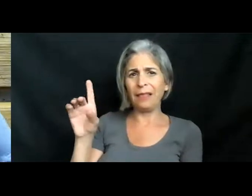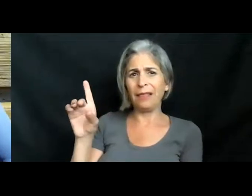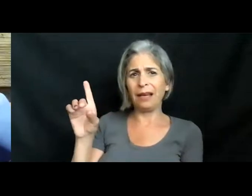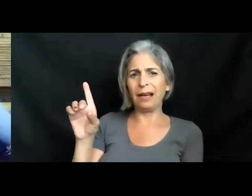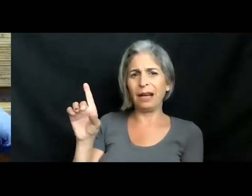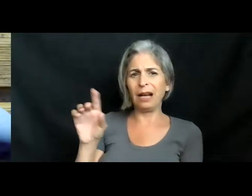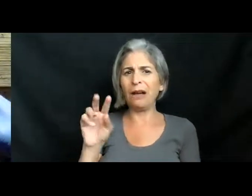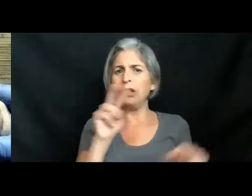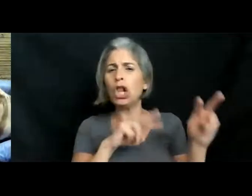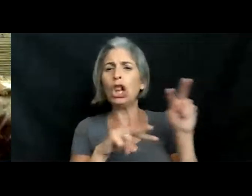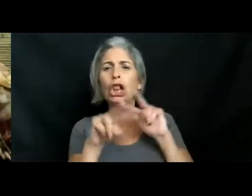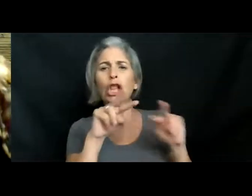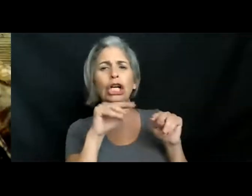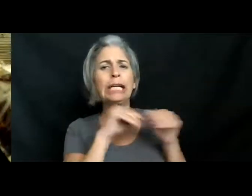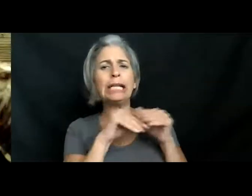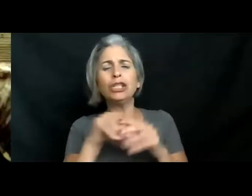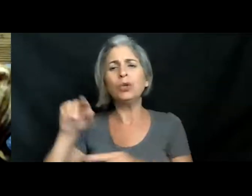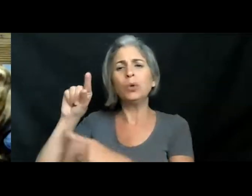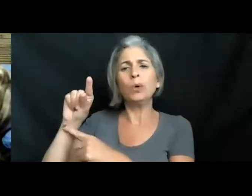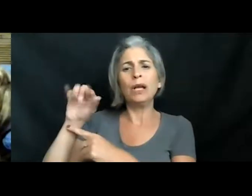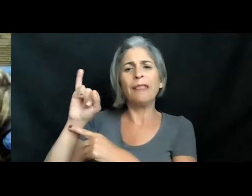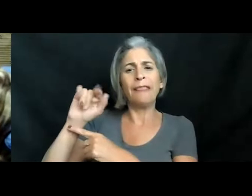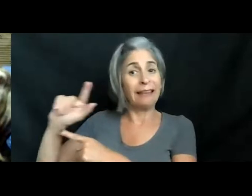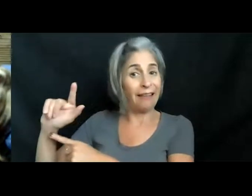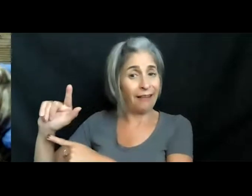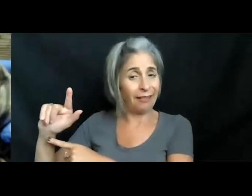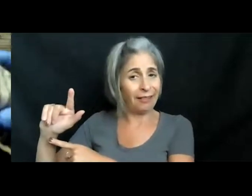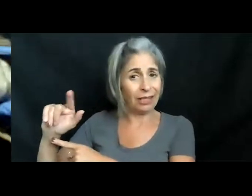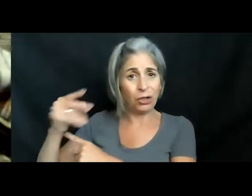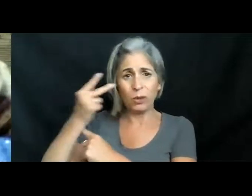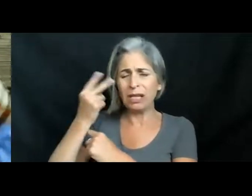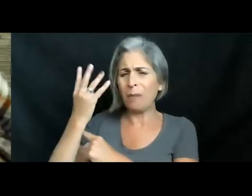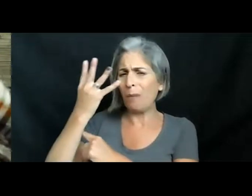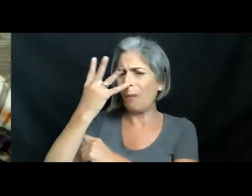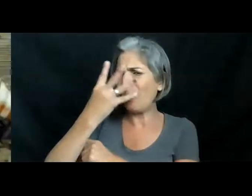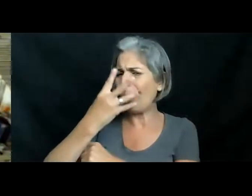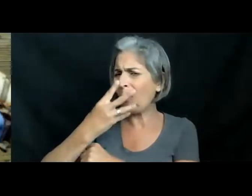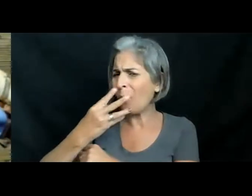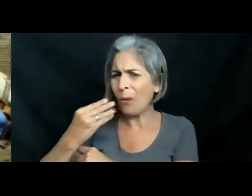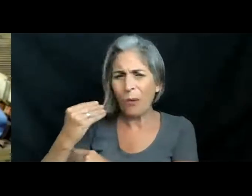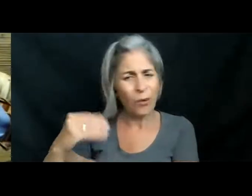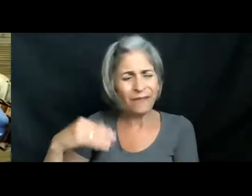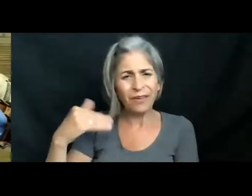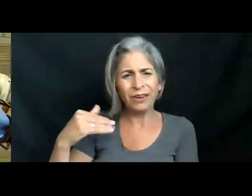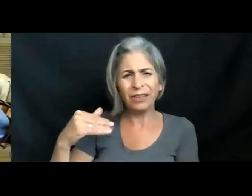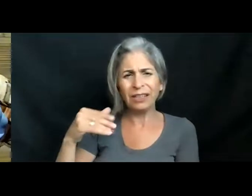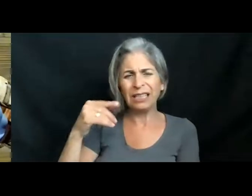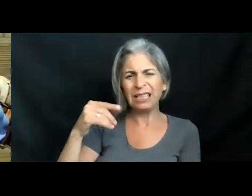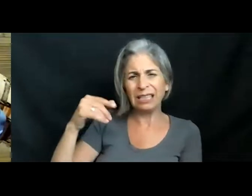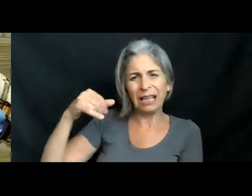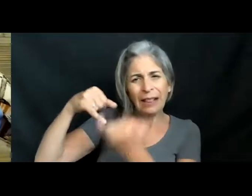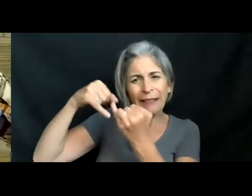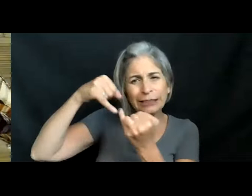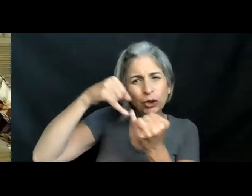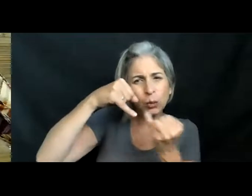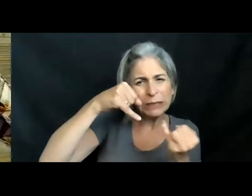we could look into the gills. You can see that there are beautiful little floaty string-like tendons in